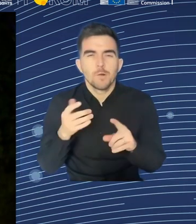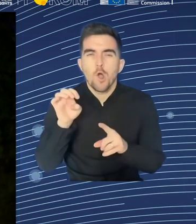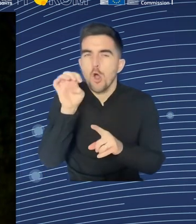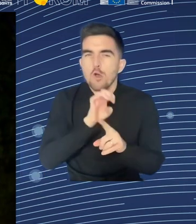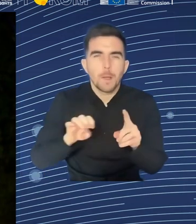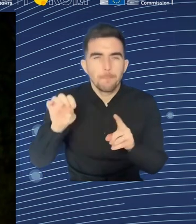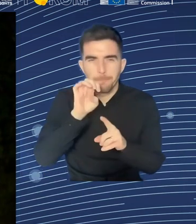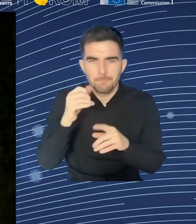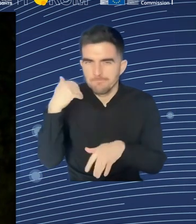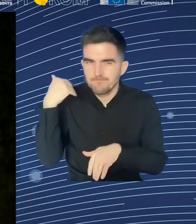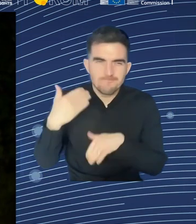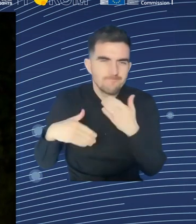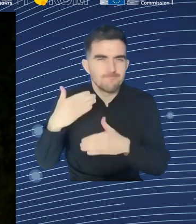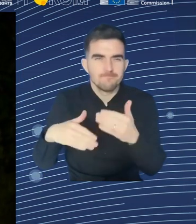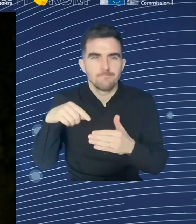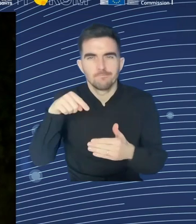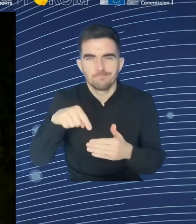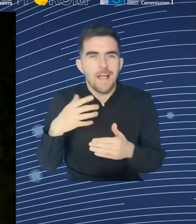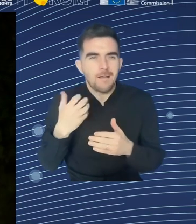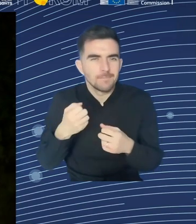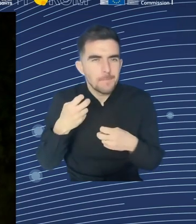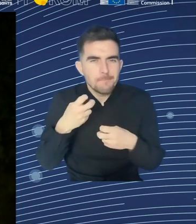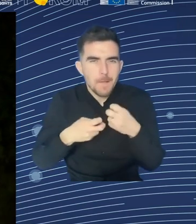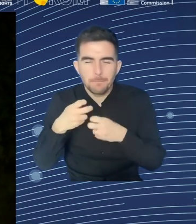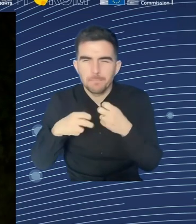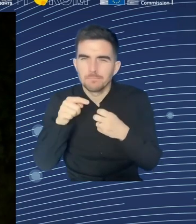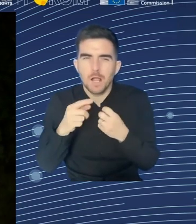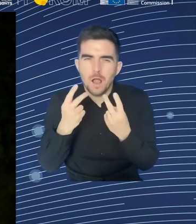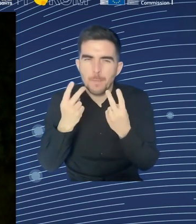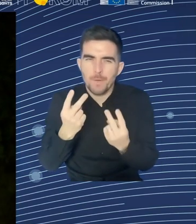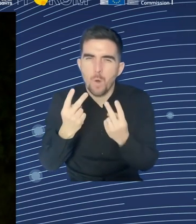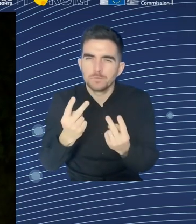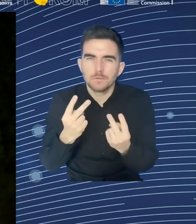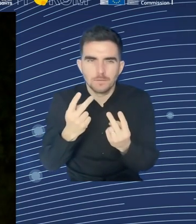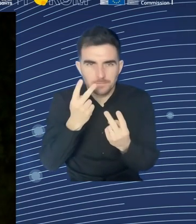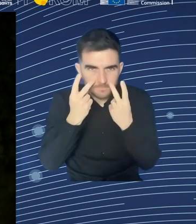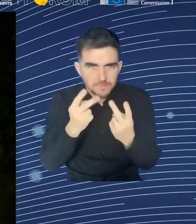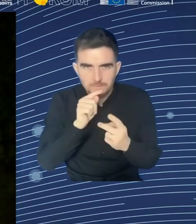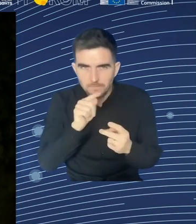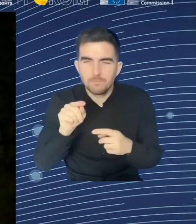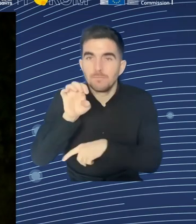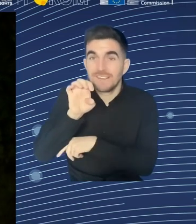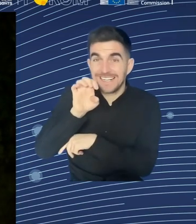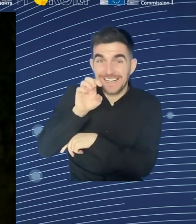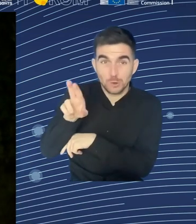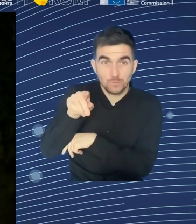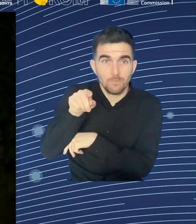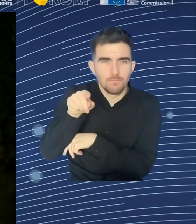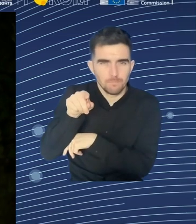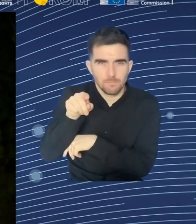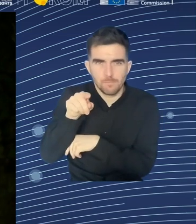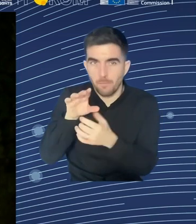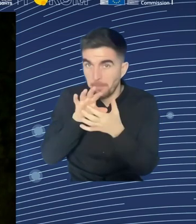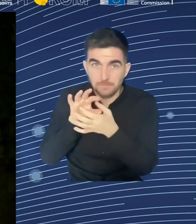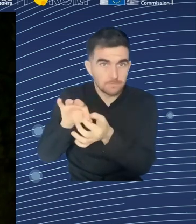effectively to address this issue. It was also, of course, a positive sign that the Commission President Ursula von